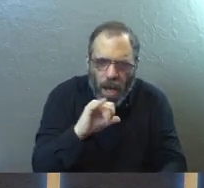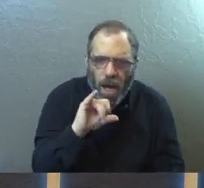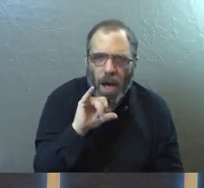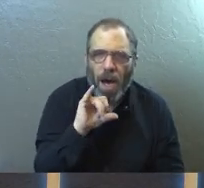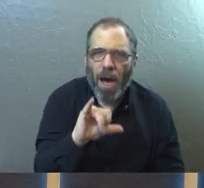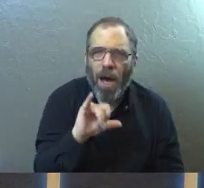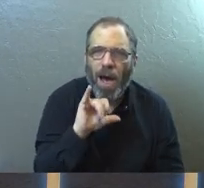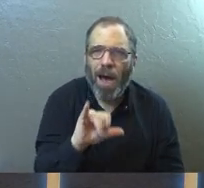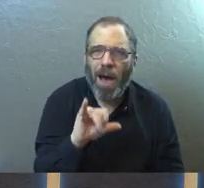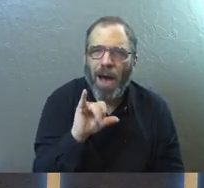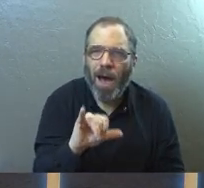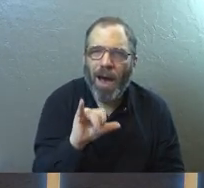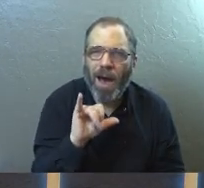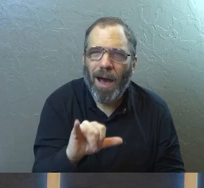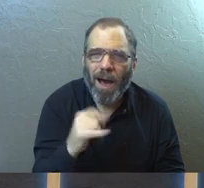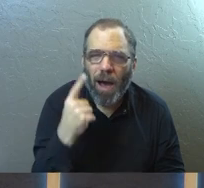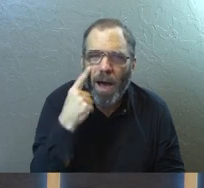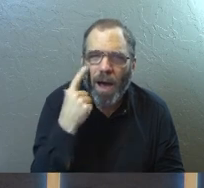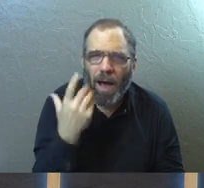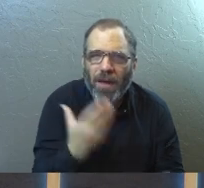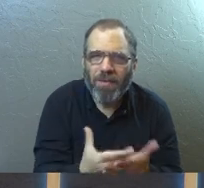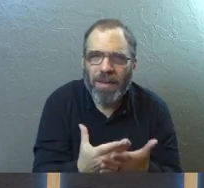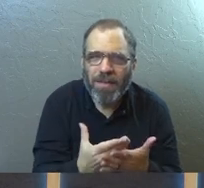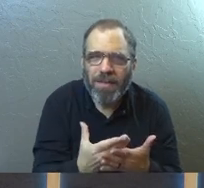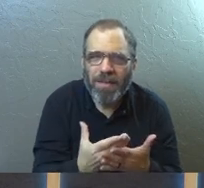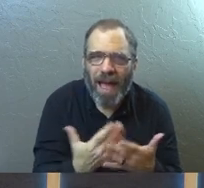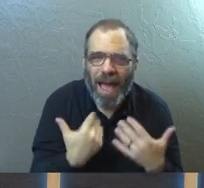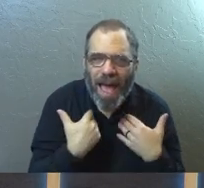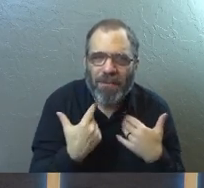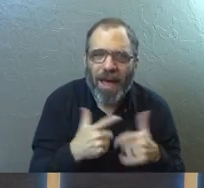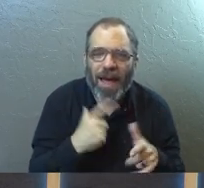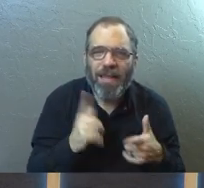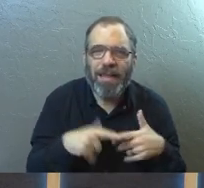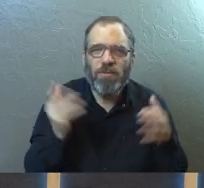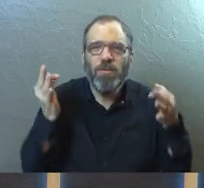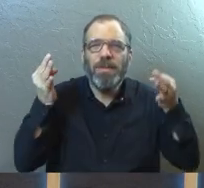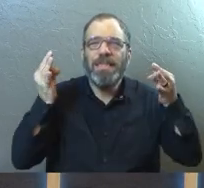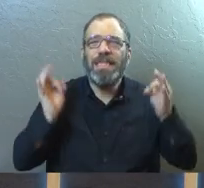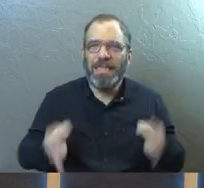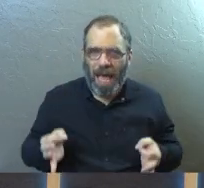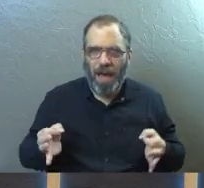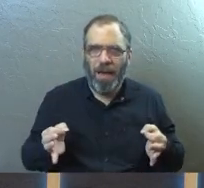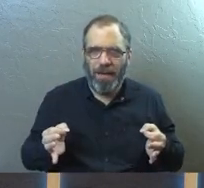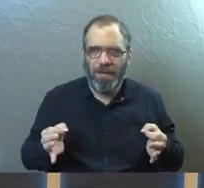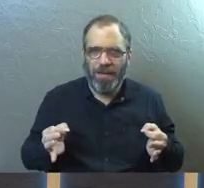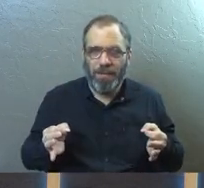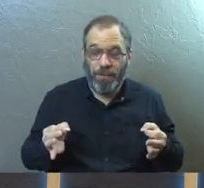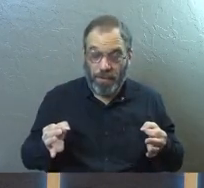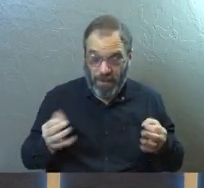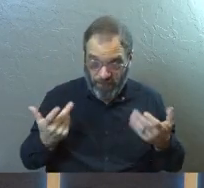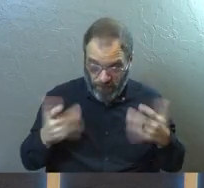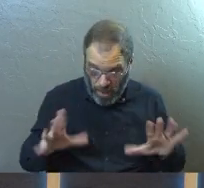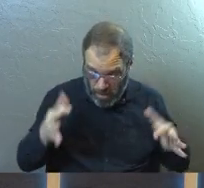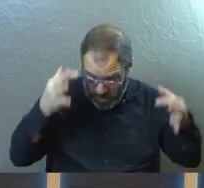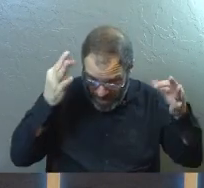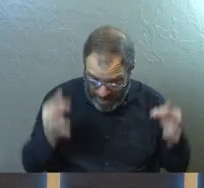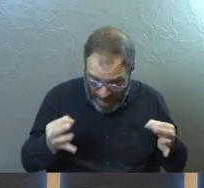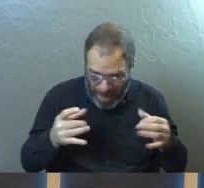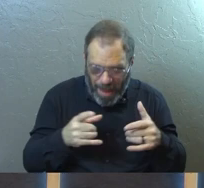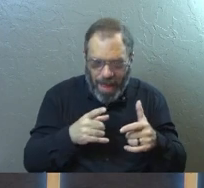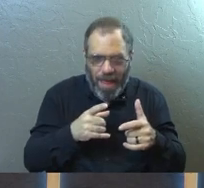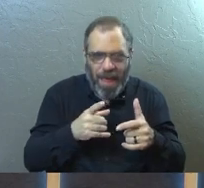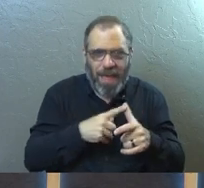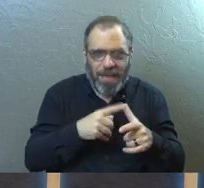you start to understand what kind of evidence you have, then you can make a decision. And once you decide, then you can